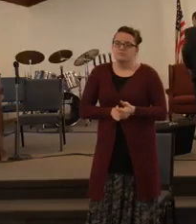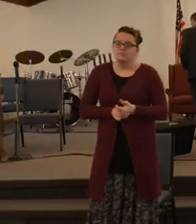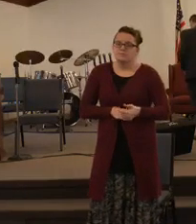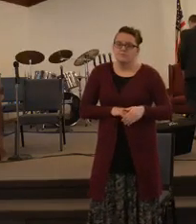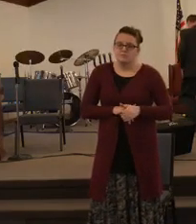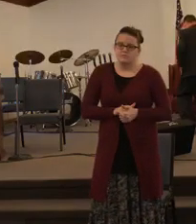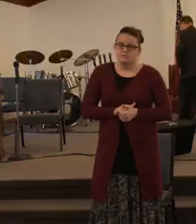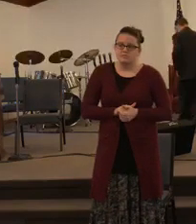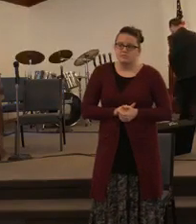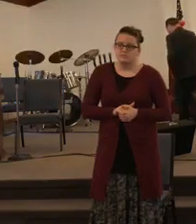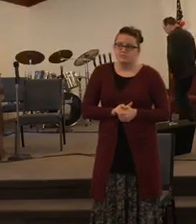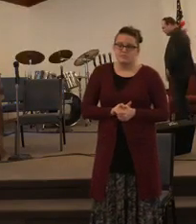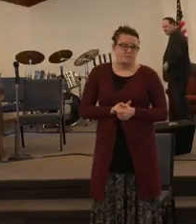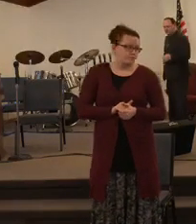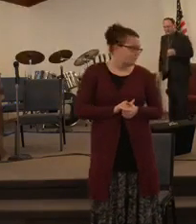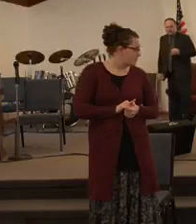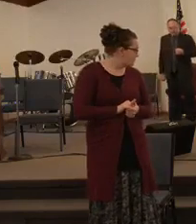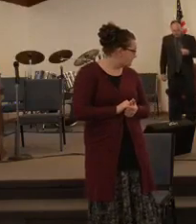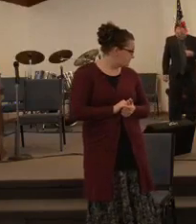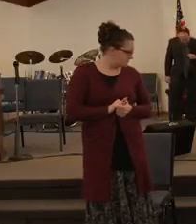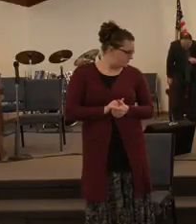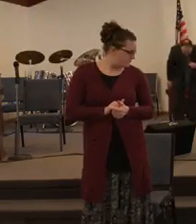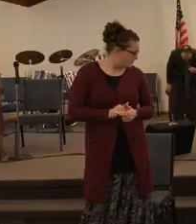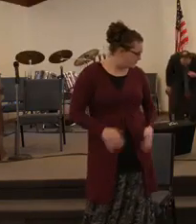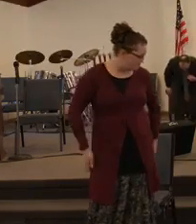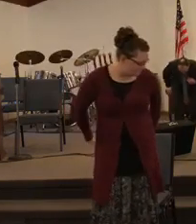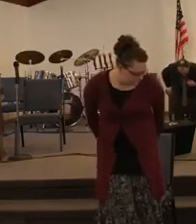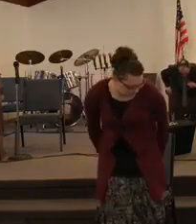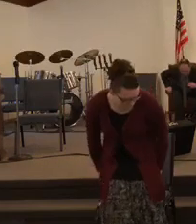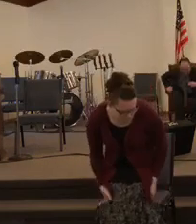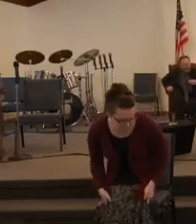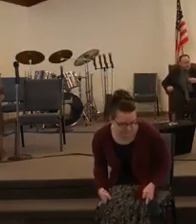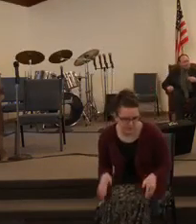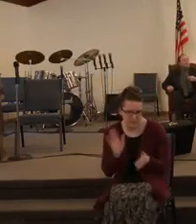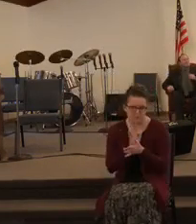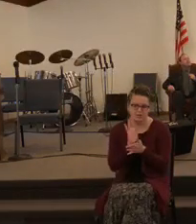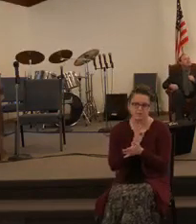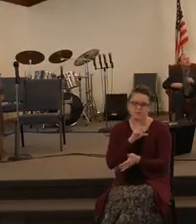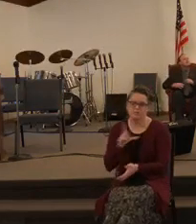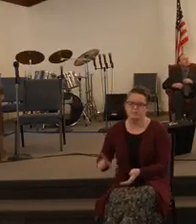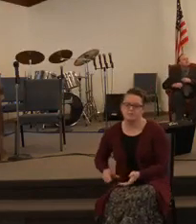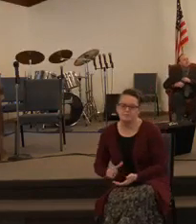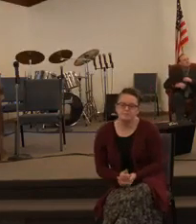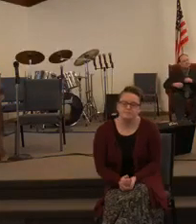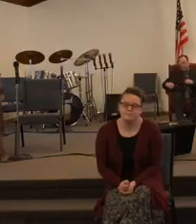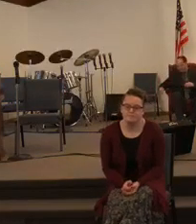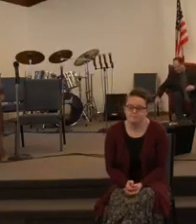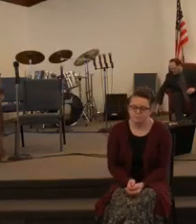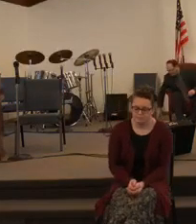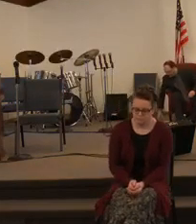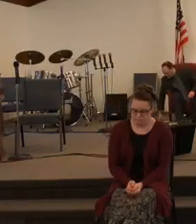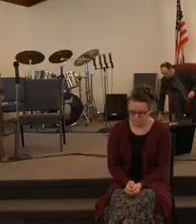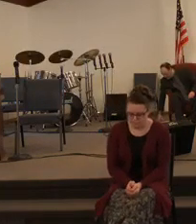Thank you, Brother Mike. Praise the Lord, everyone. Praise the Lord.